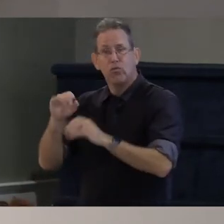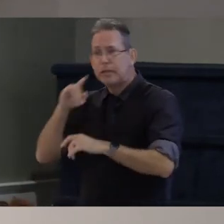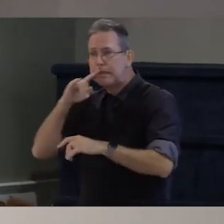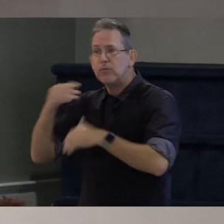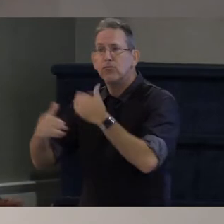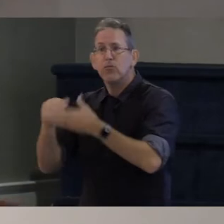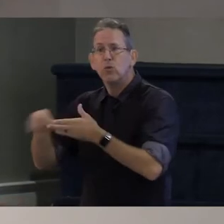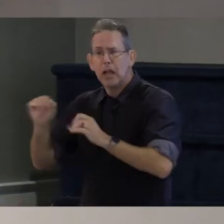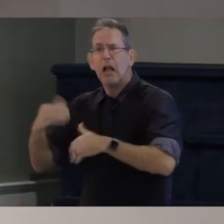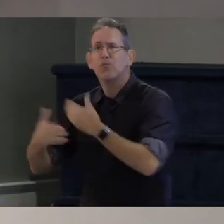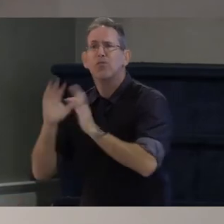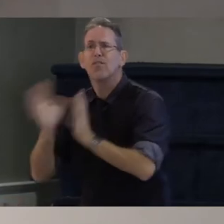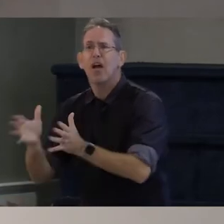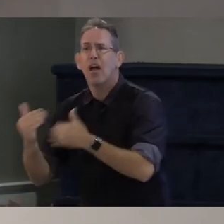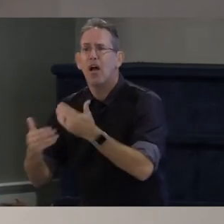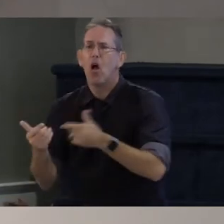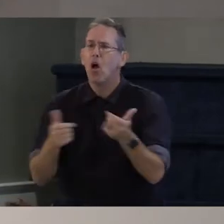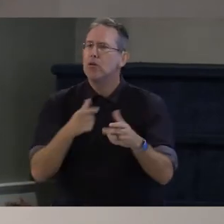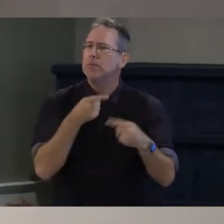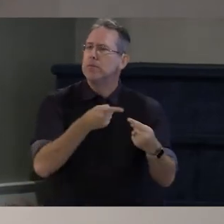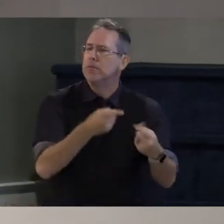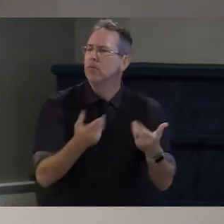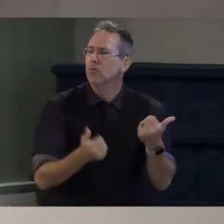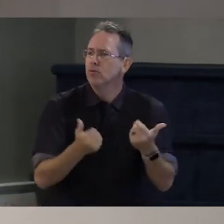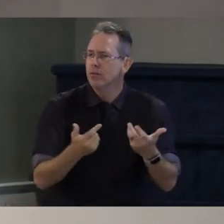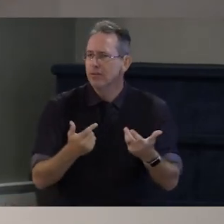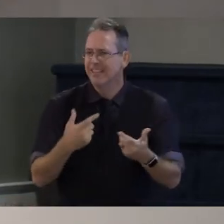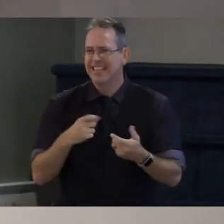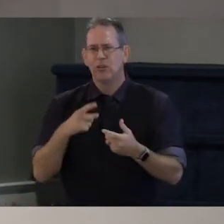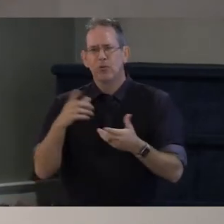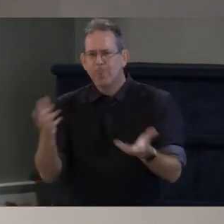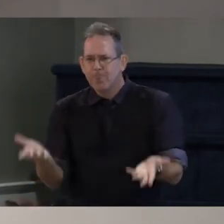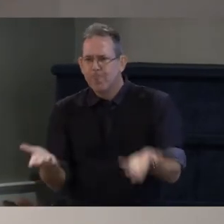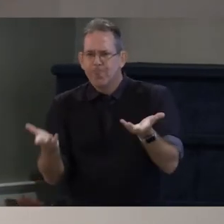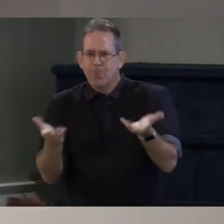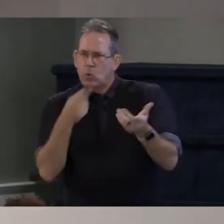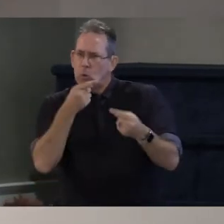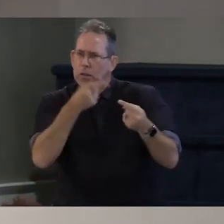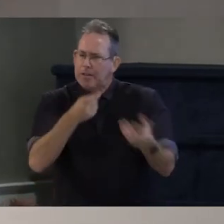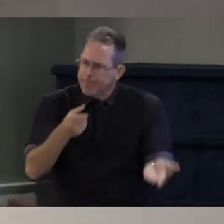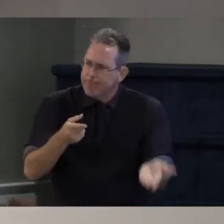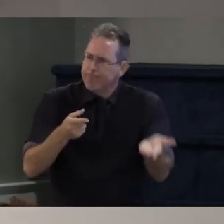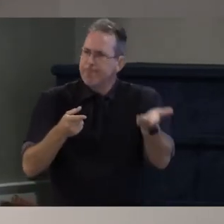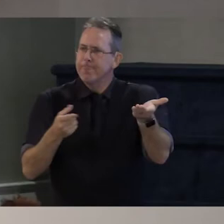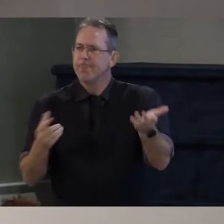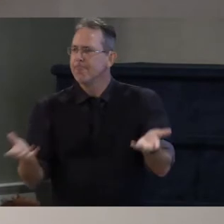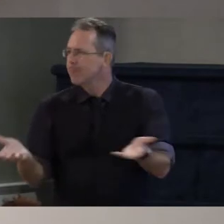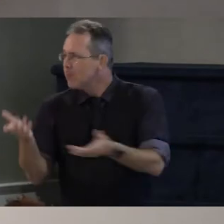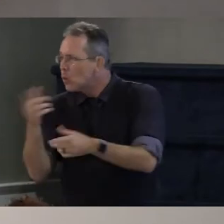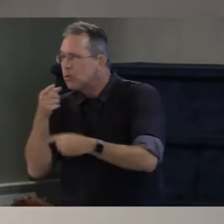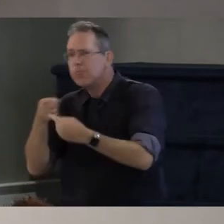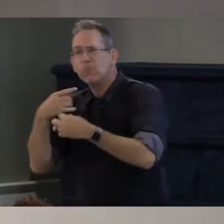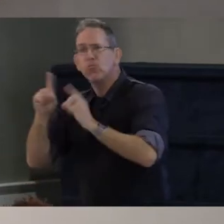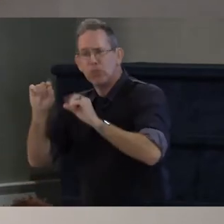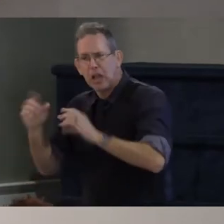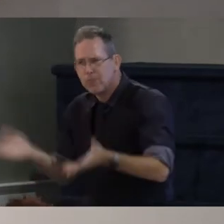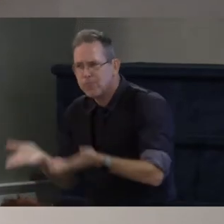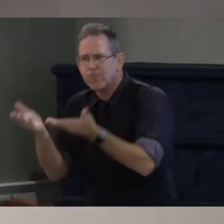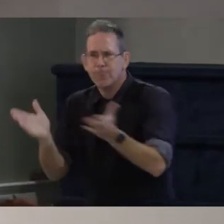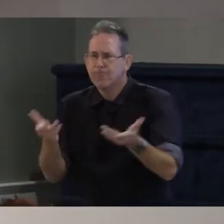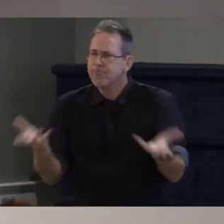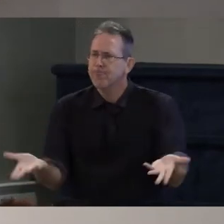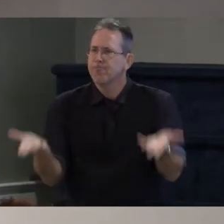important to me is are we focusing on bringing forth your your gifts and your interests so